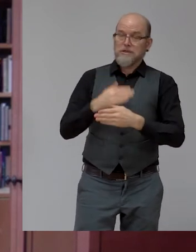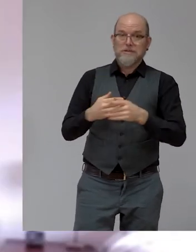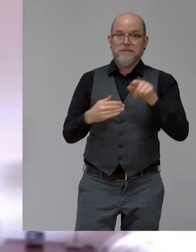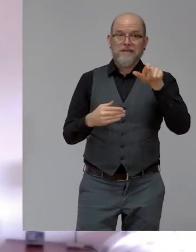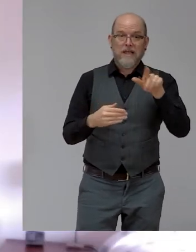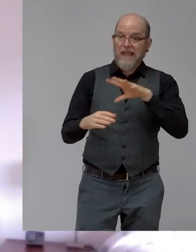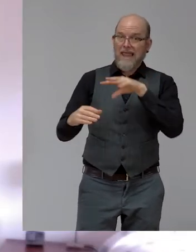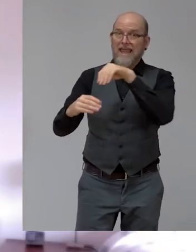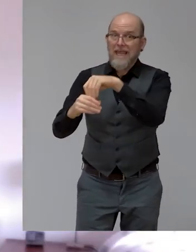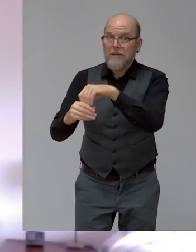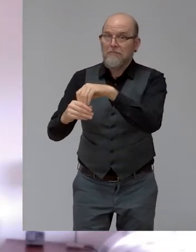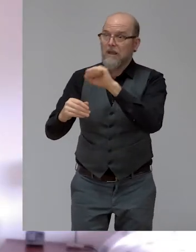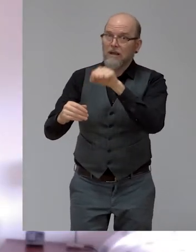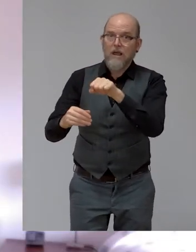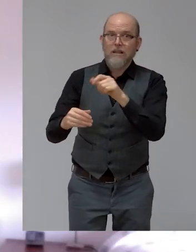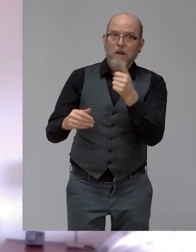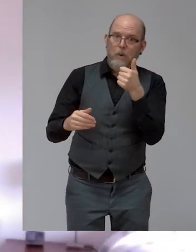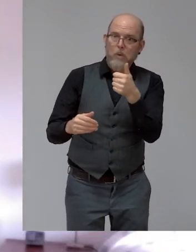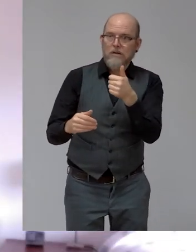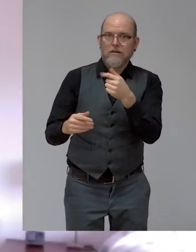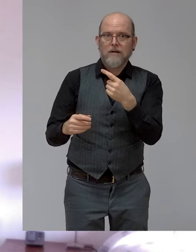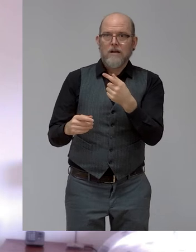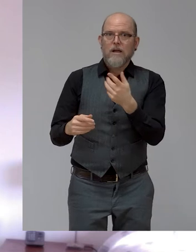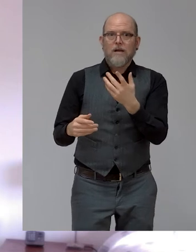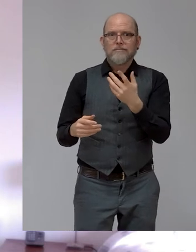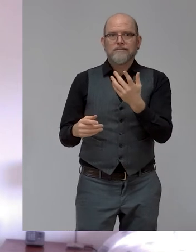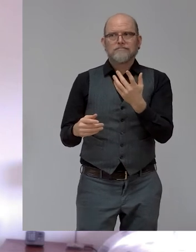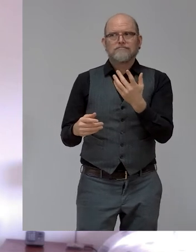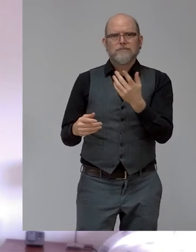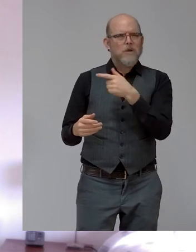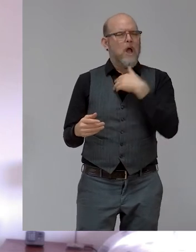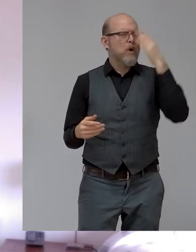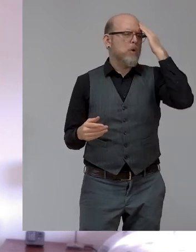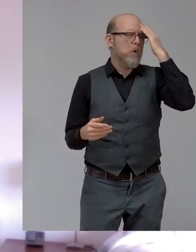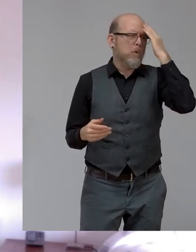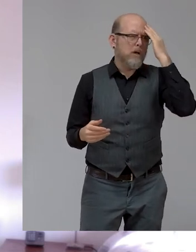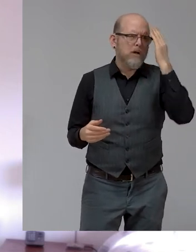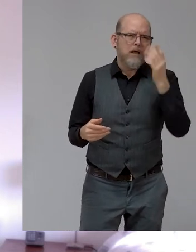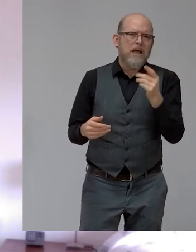What's your view of all that? Because I know a number of companies have taken up that model.